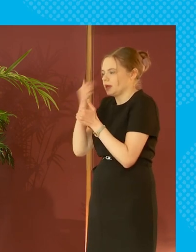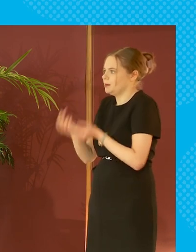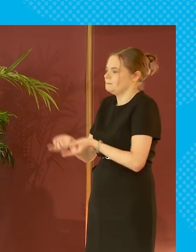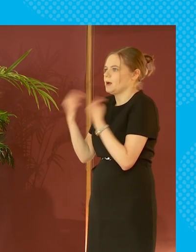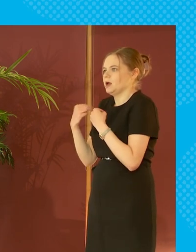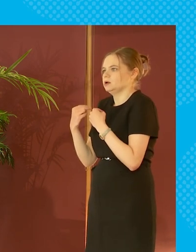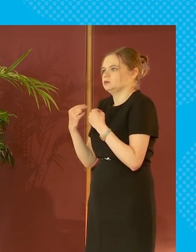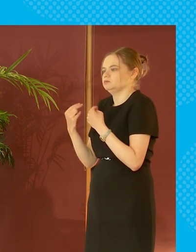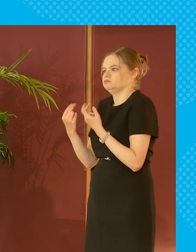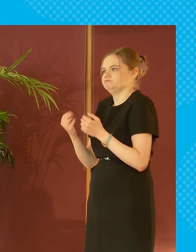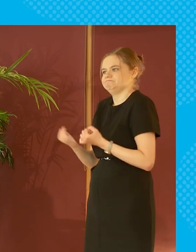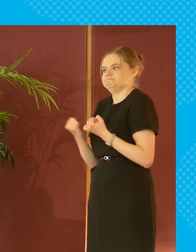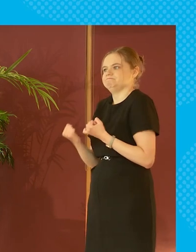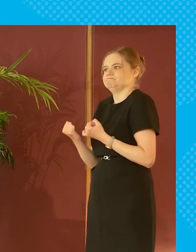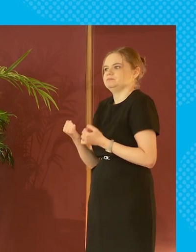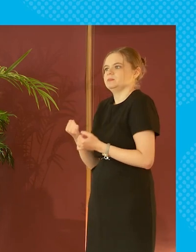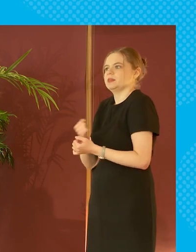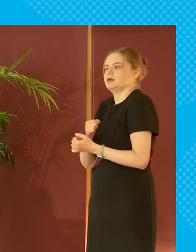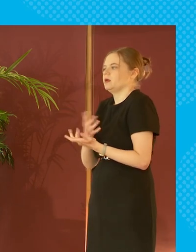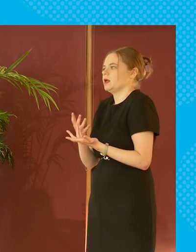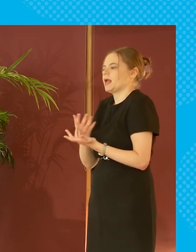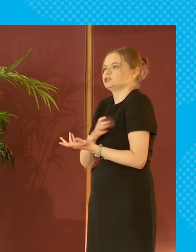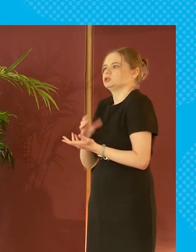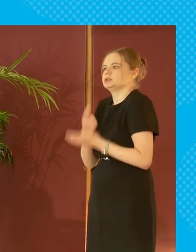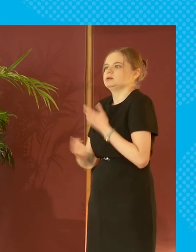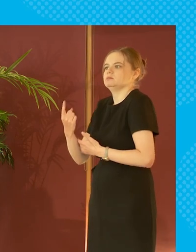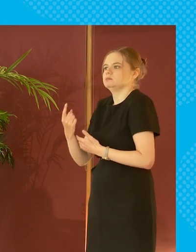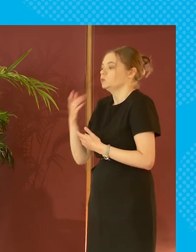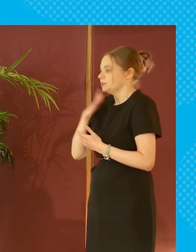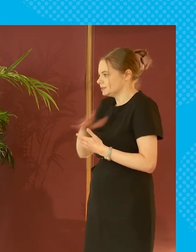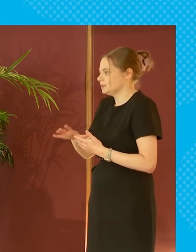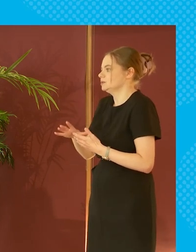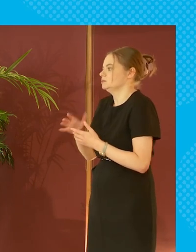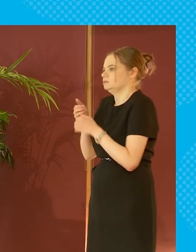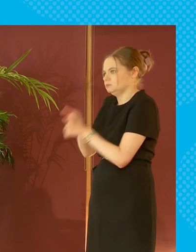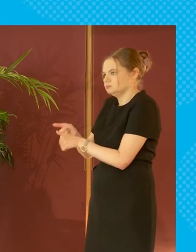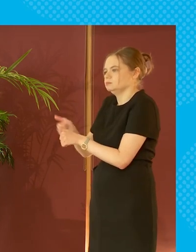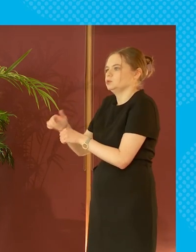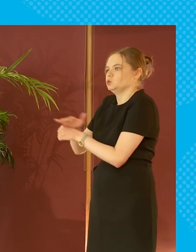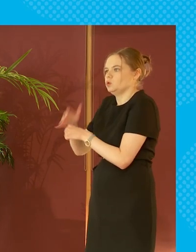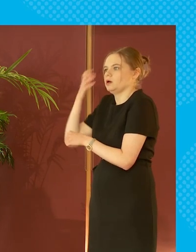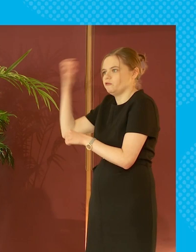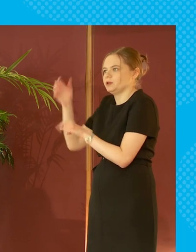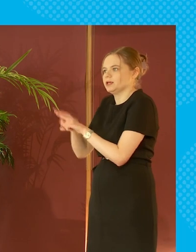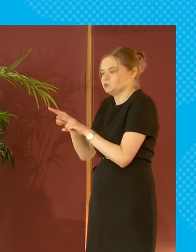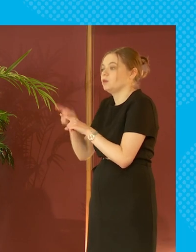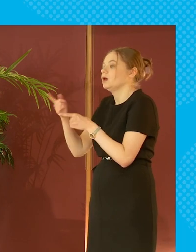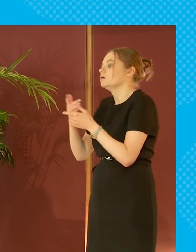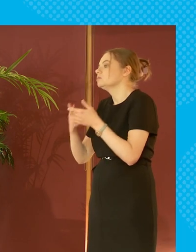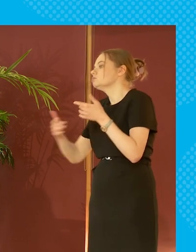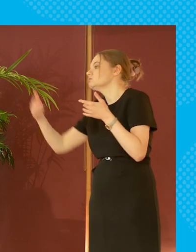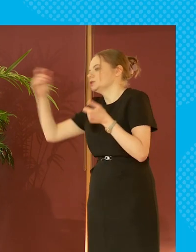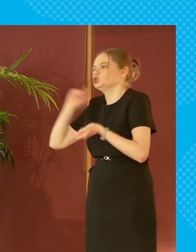which sits in this parliament we need to put that agency into local government as well and then importantly the changes that we all